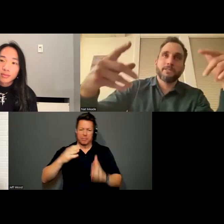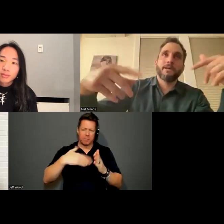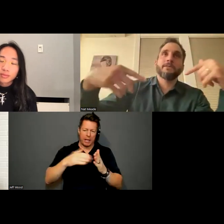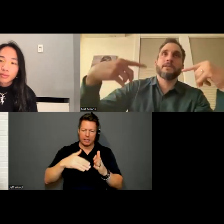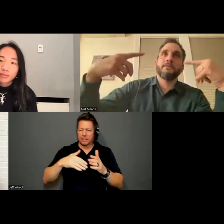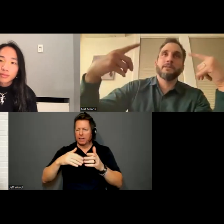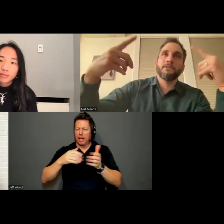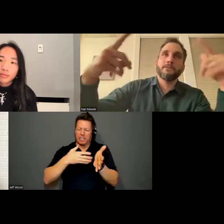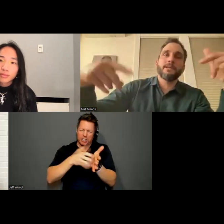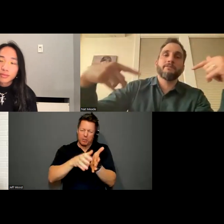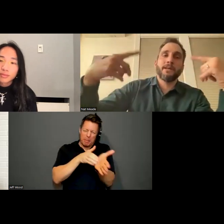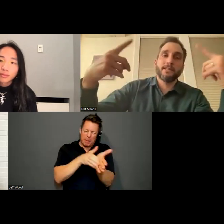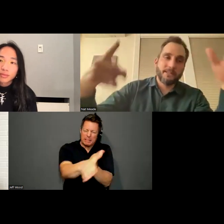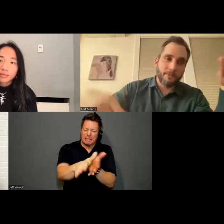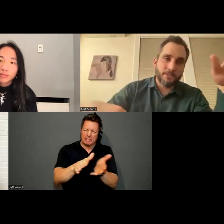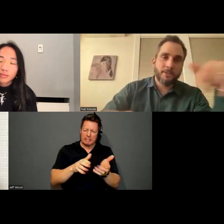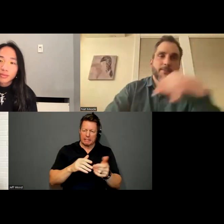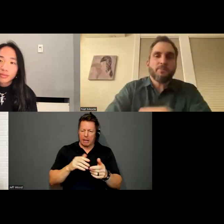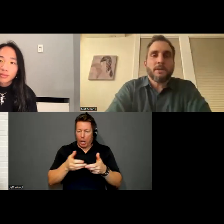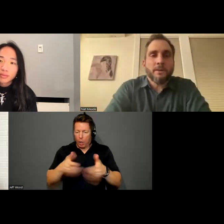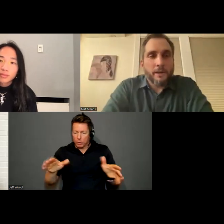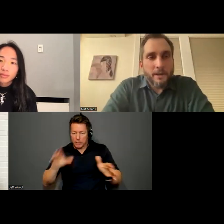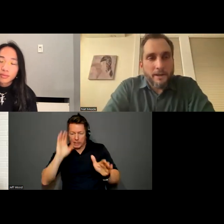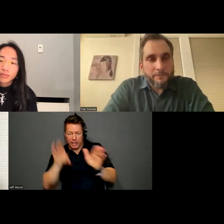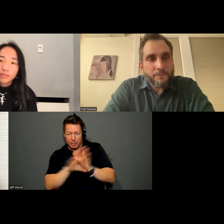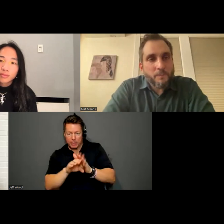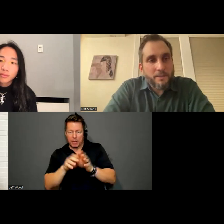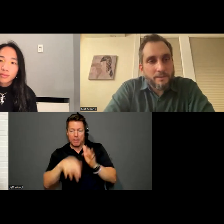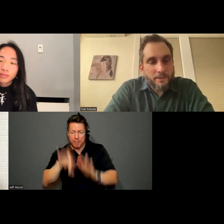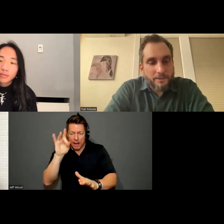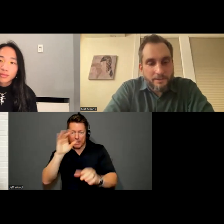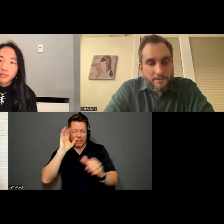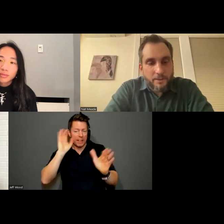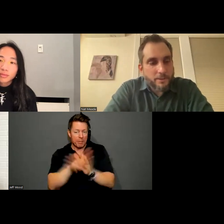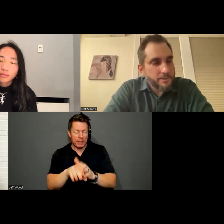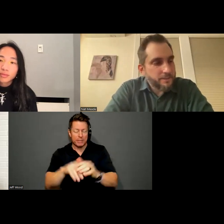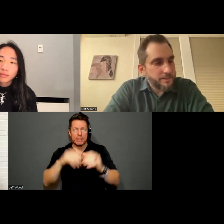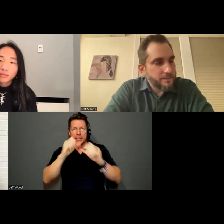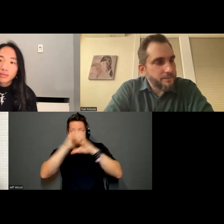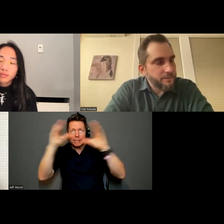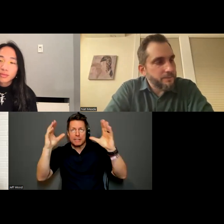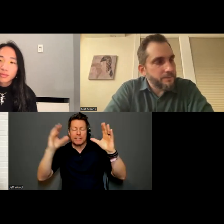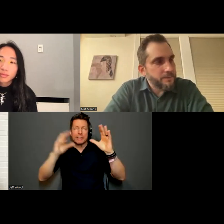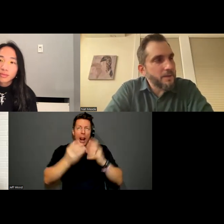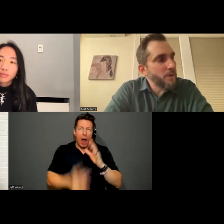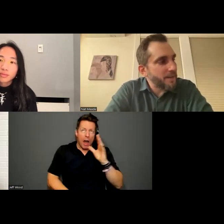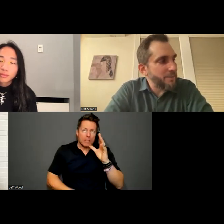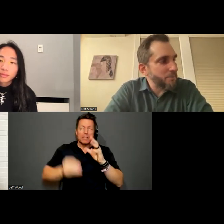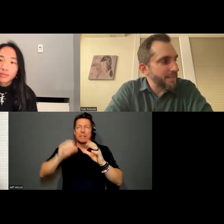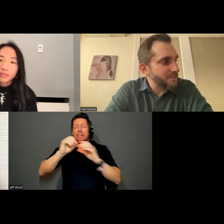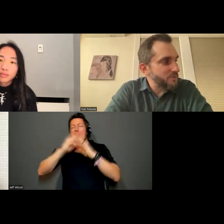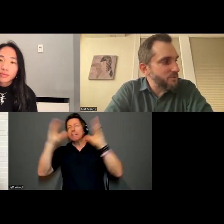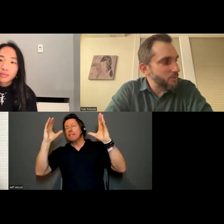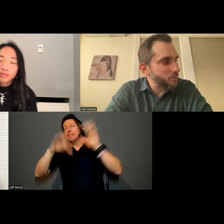back into it. So I always kind of losing and finding the image. Um, so there's somehow